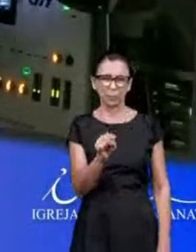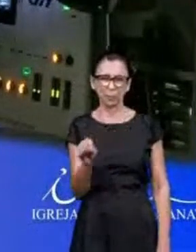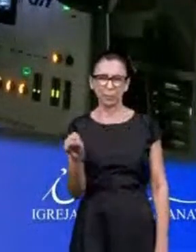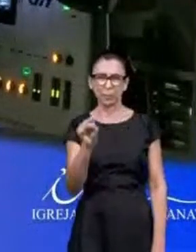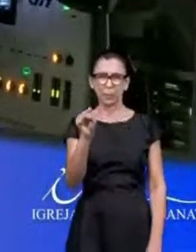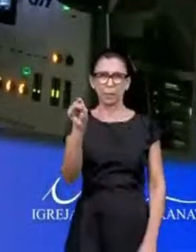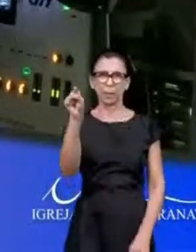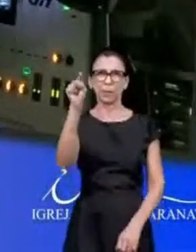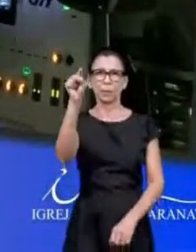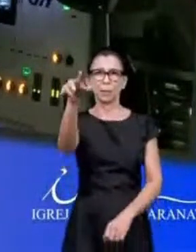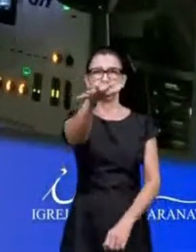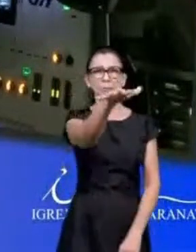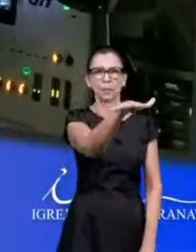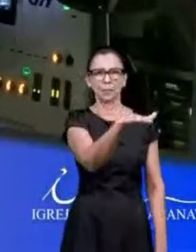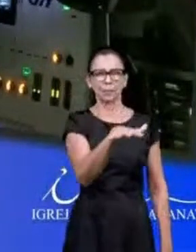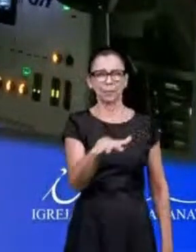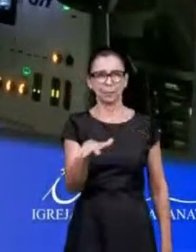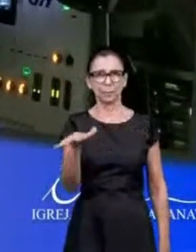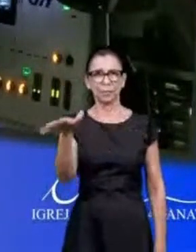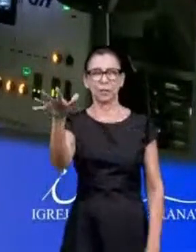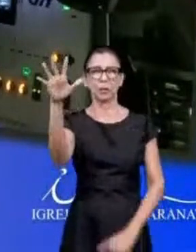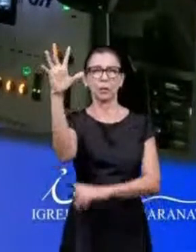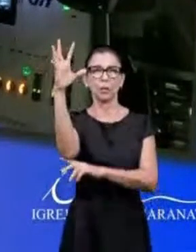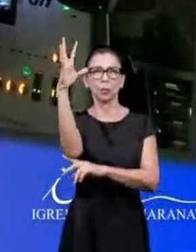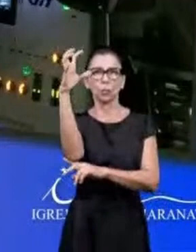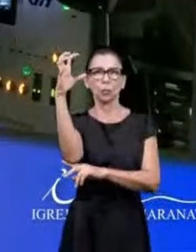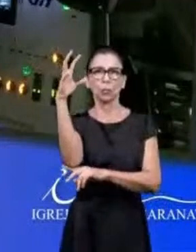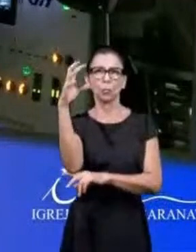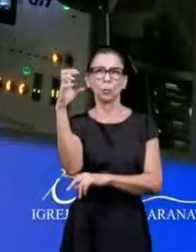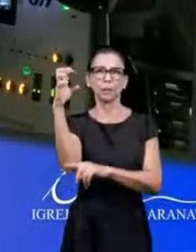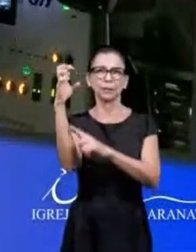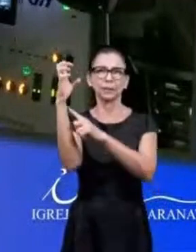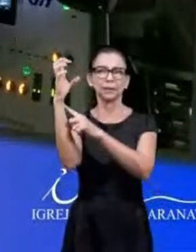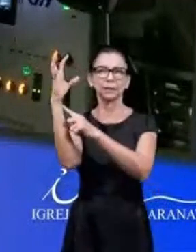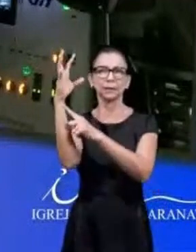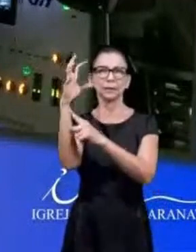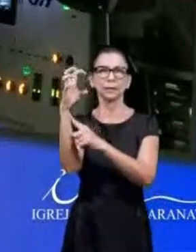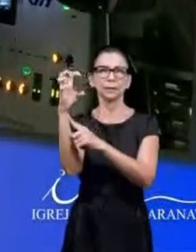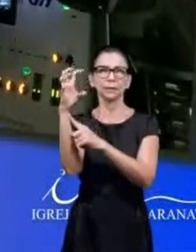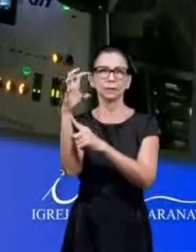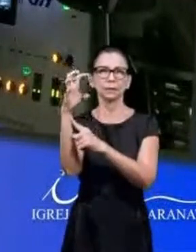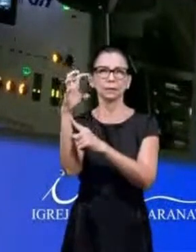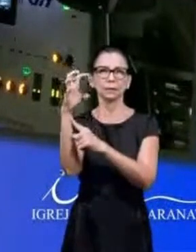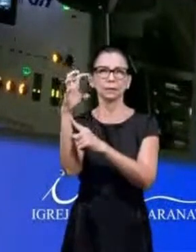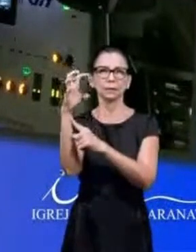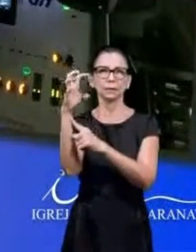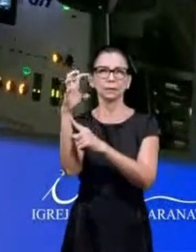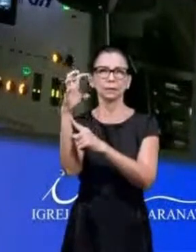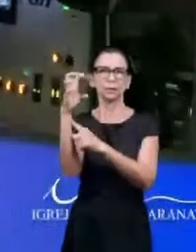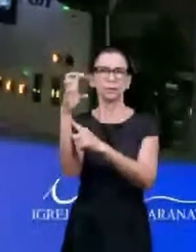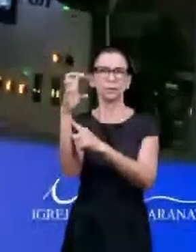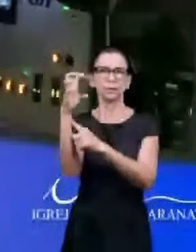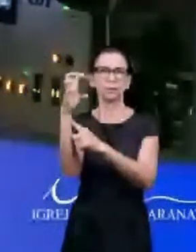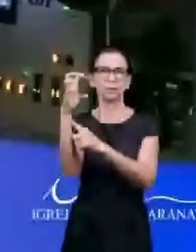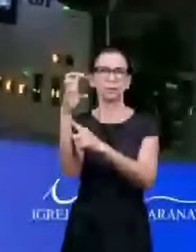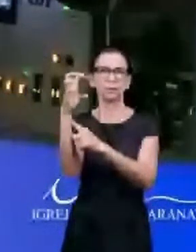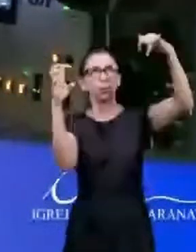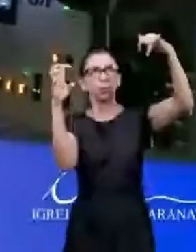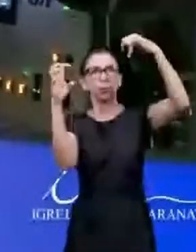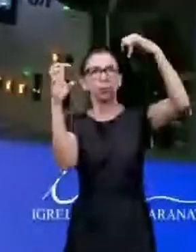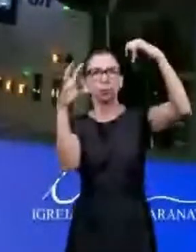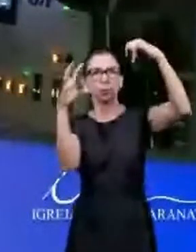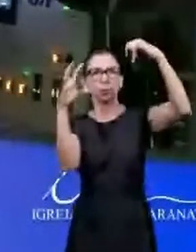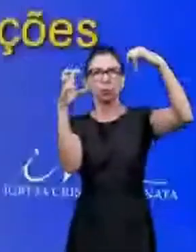where the brothers can receive the satellite of which is being